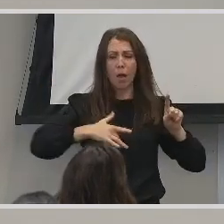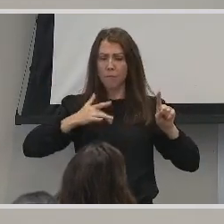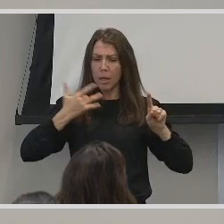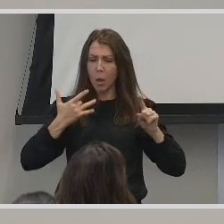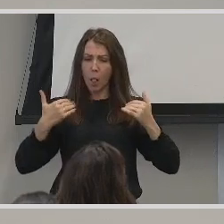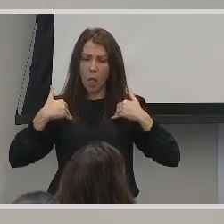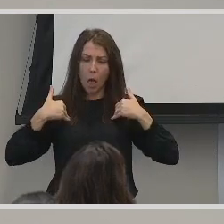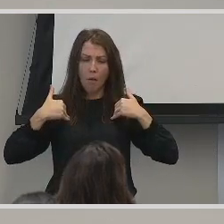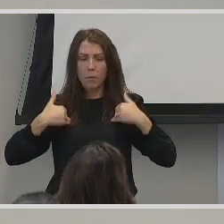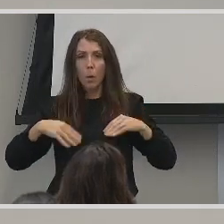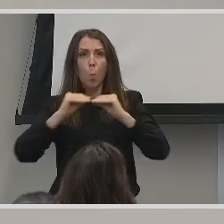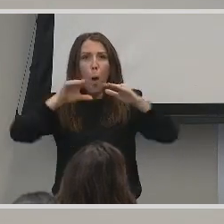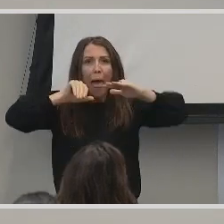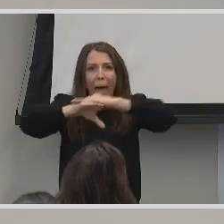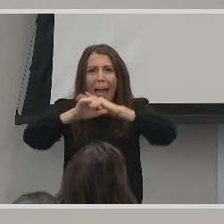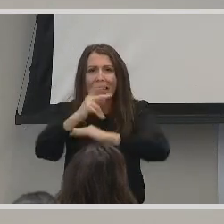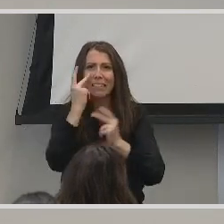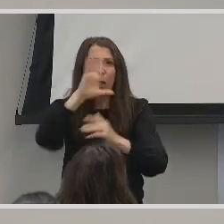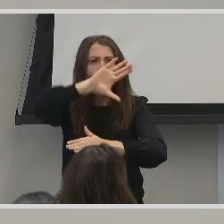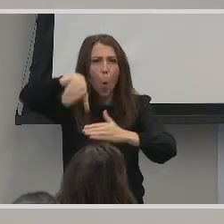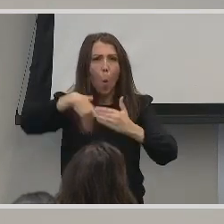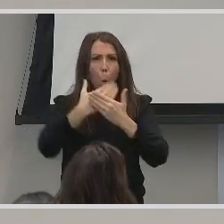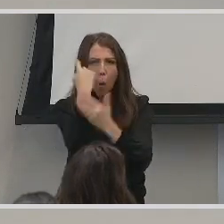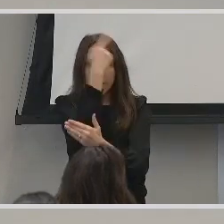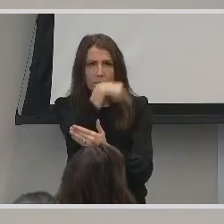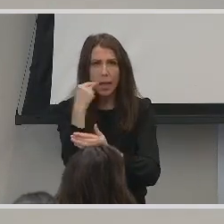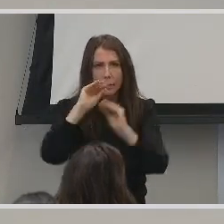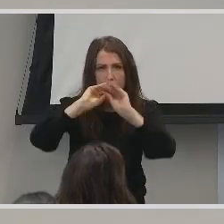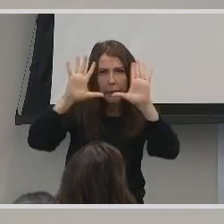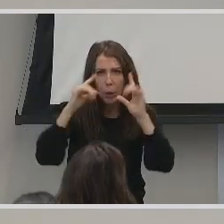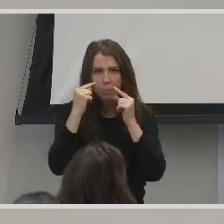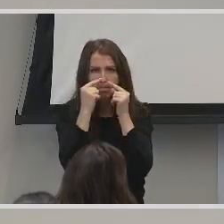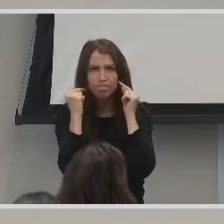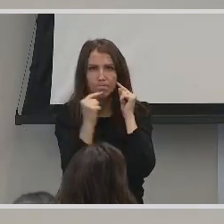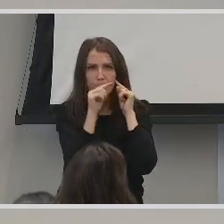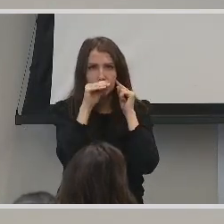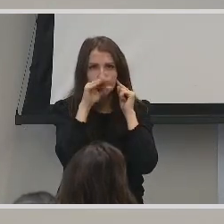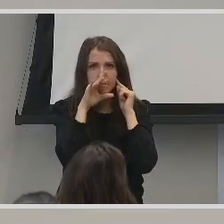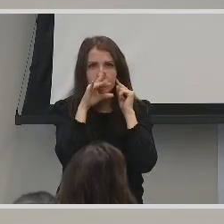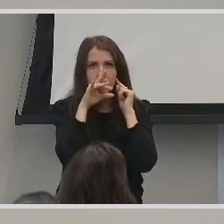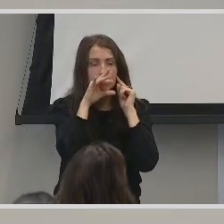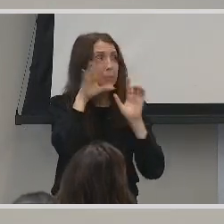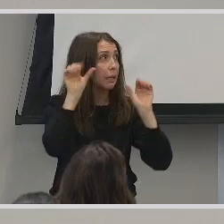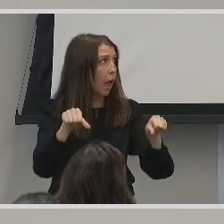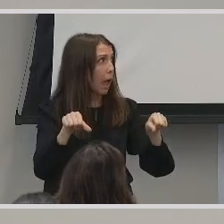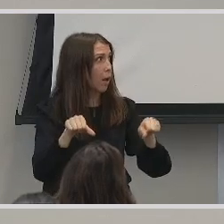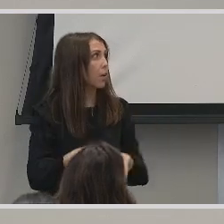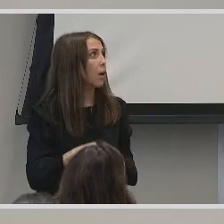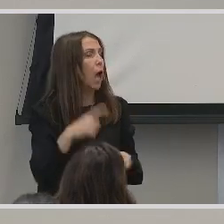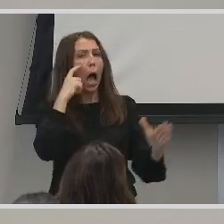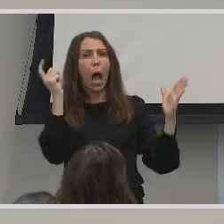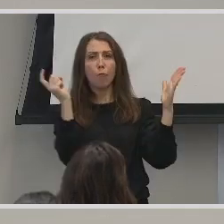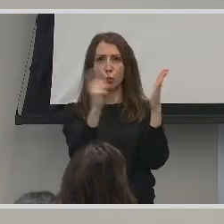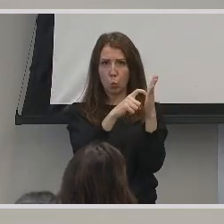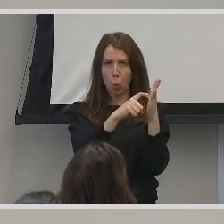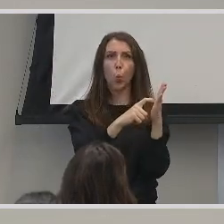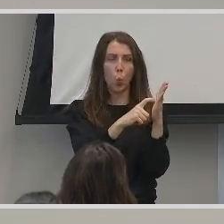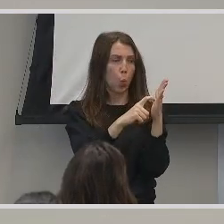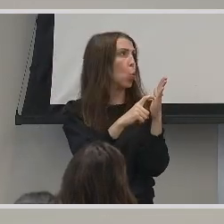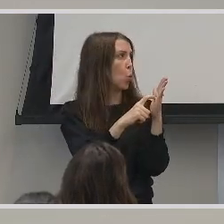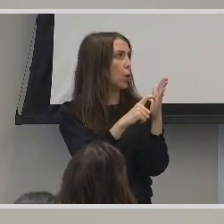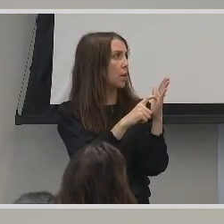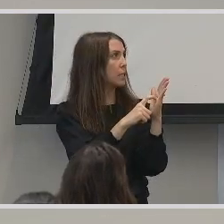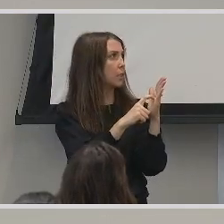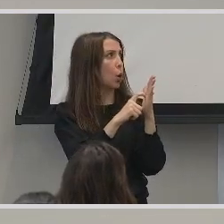full access when I can see the entire face with clear MAX. I've noticed that tears are not as safe.